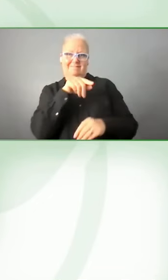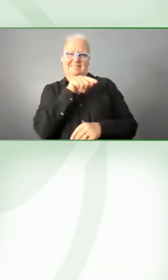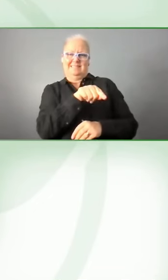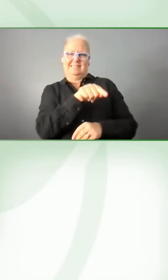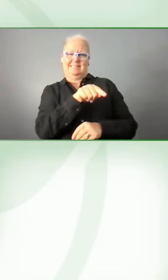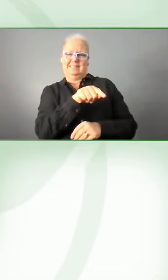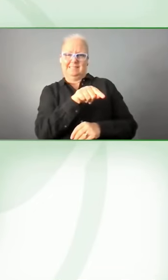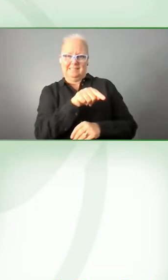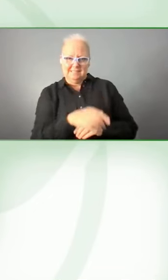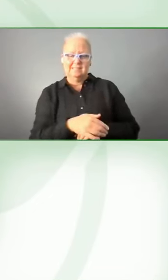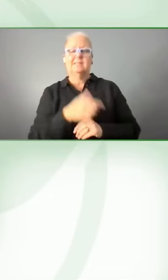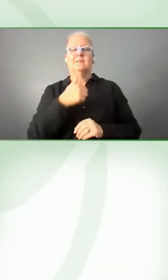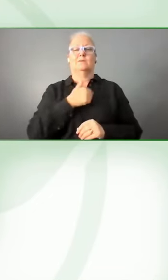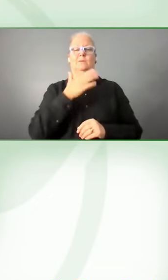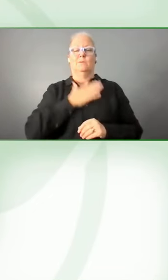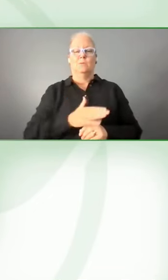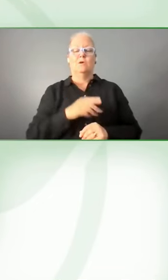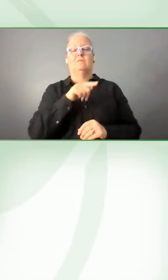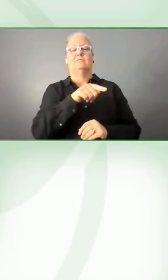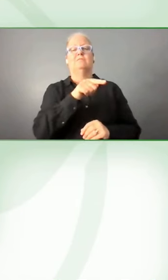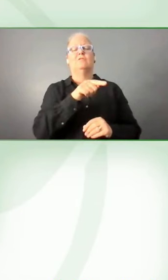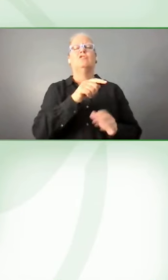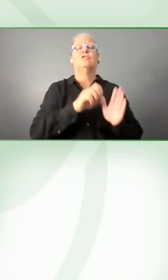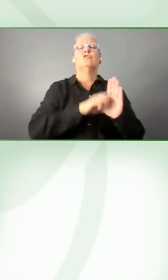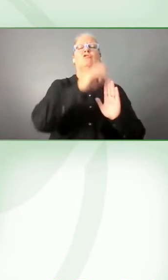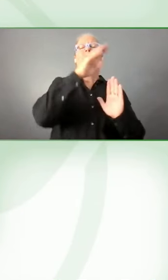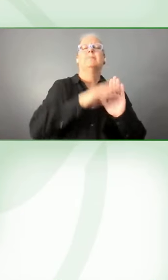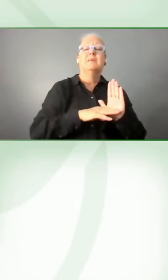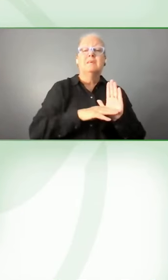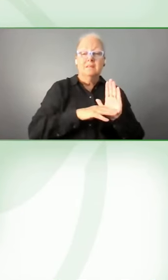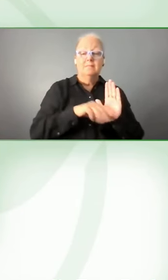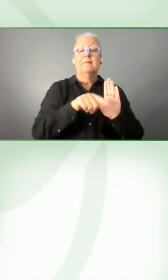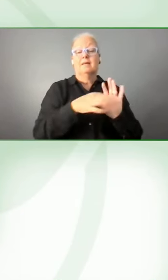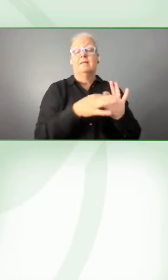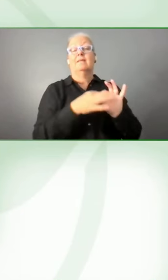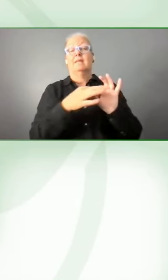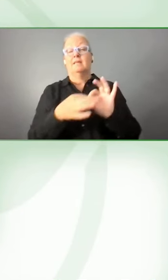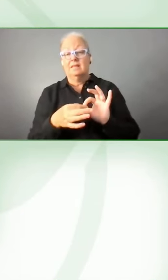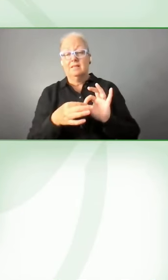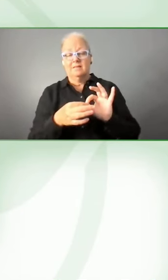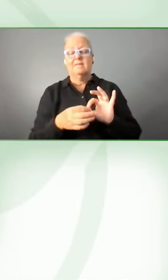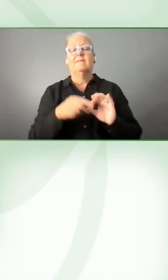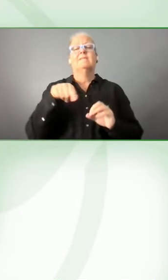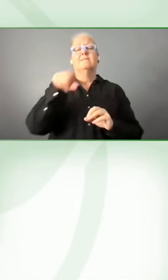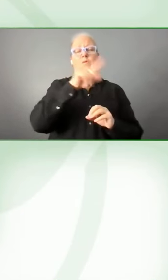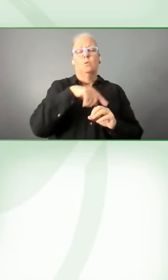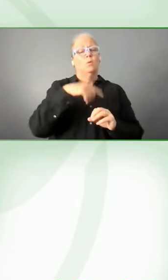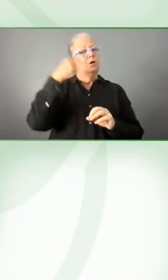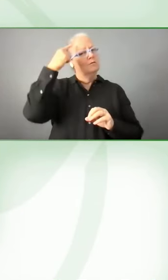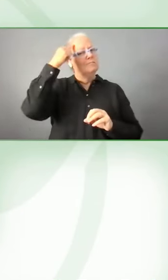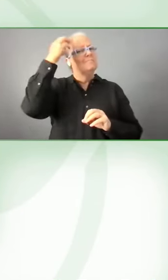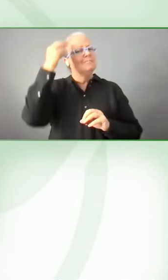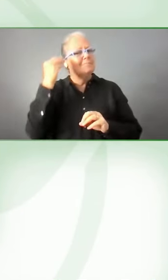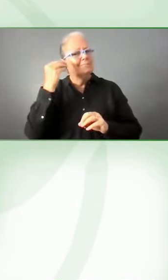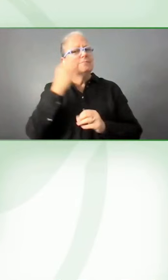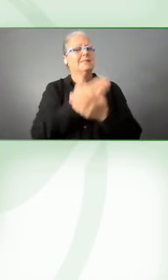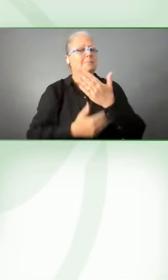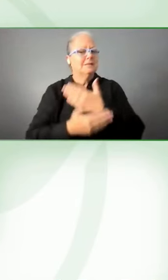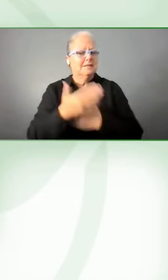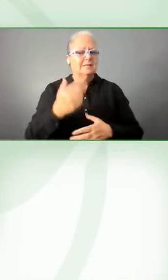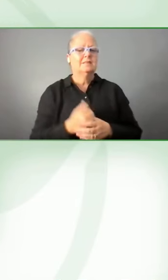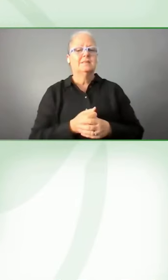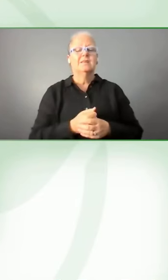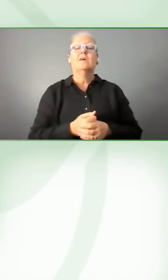curriculum for, uh, for people with intellectual disabilities as validators. And secondly, uh, Nils, uh, you very much for your question.